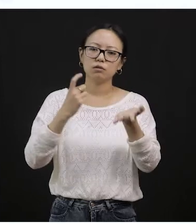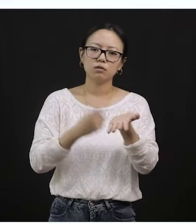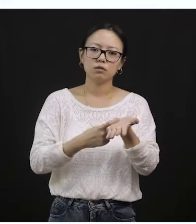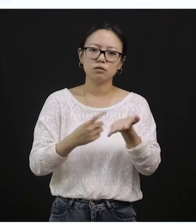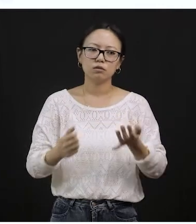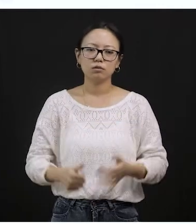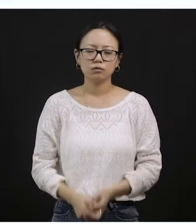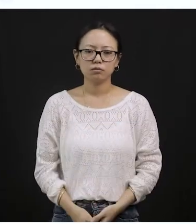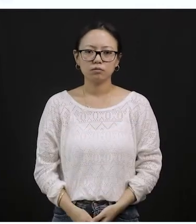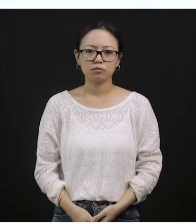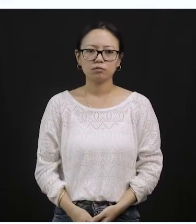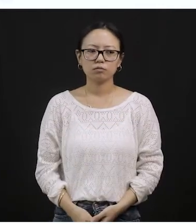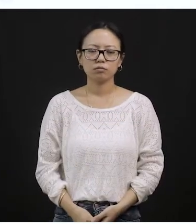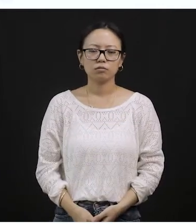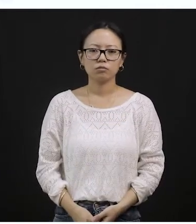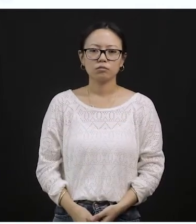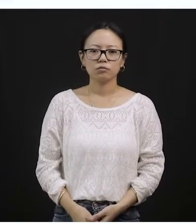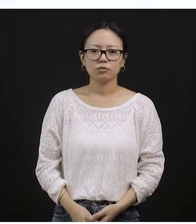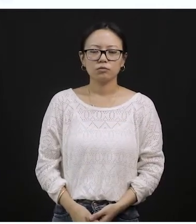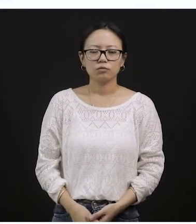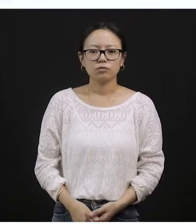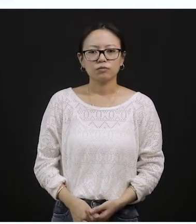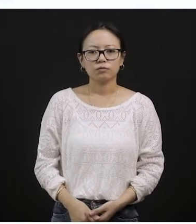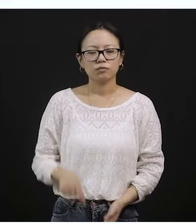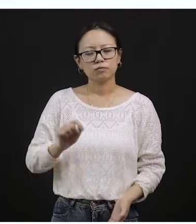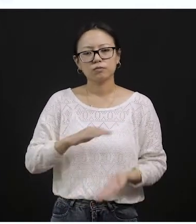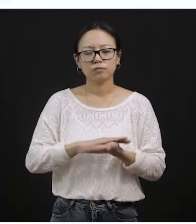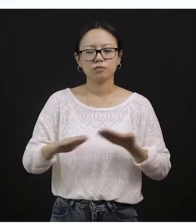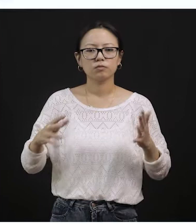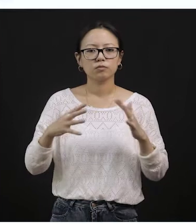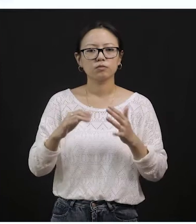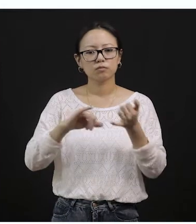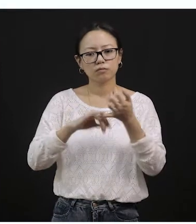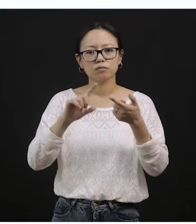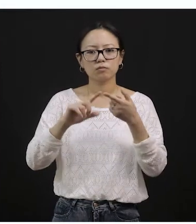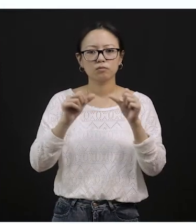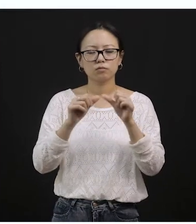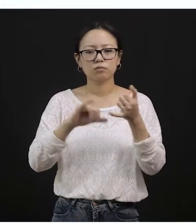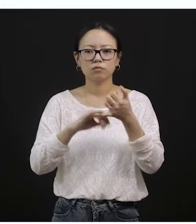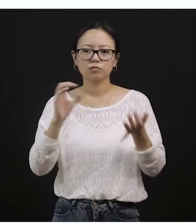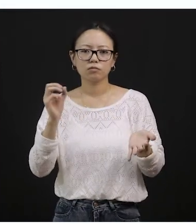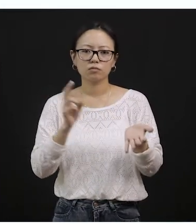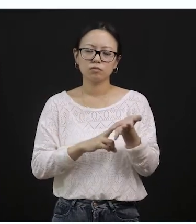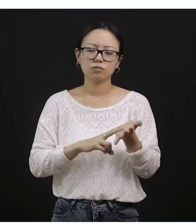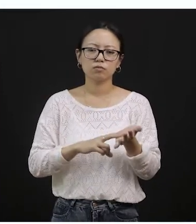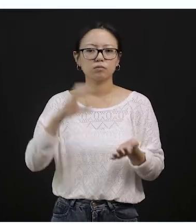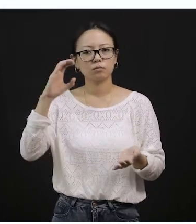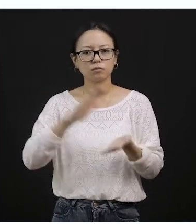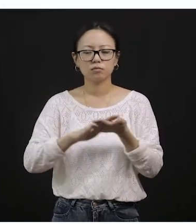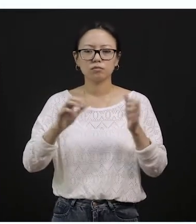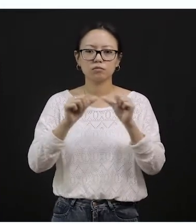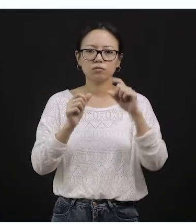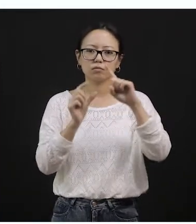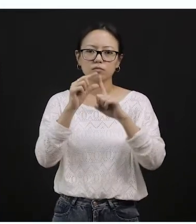-R, winter. So this was all about the season ka chapter. Yes? Now, the next chapter that we have learned